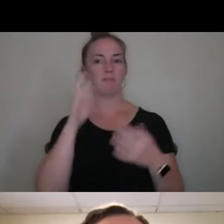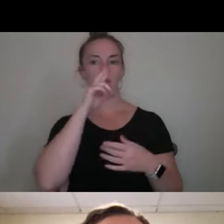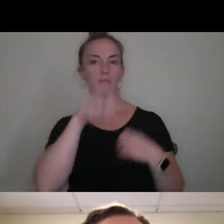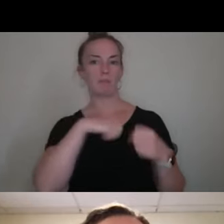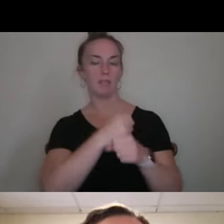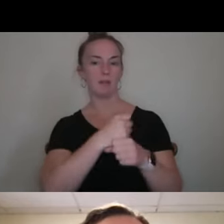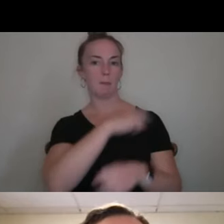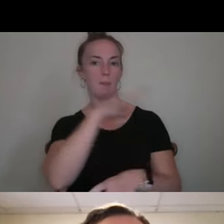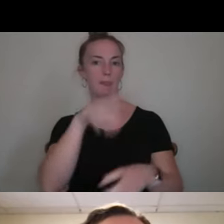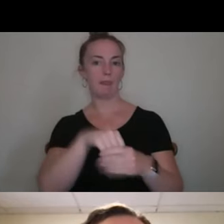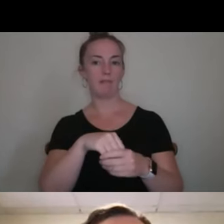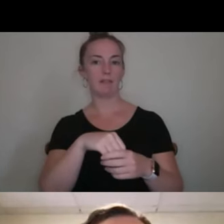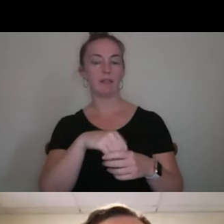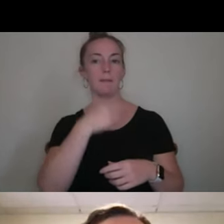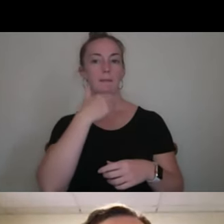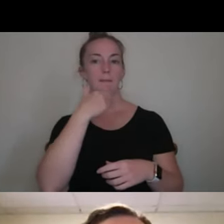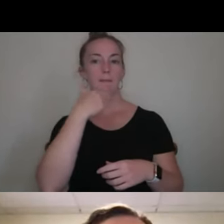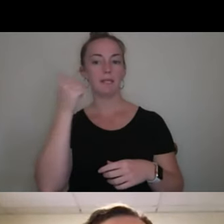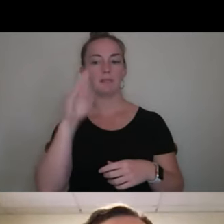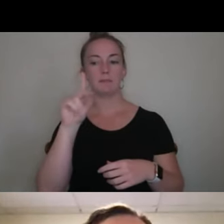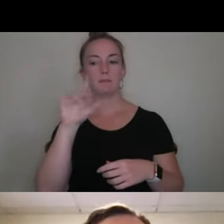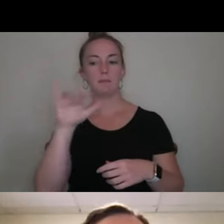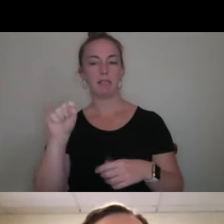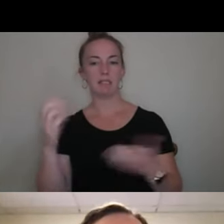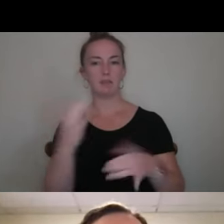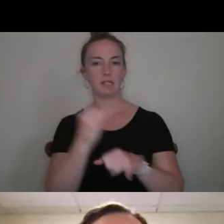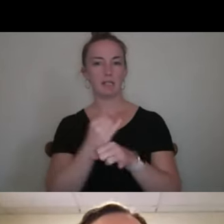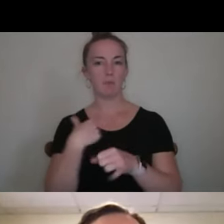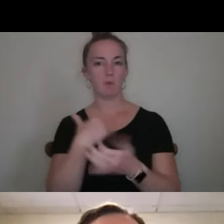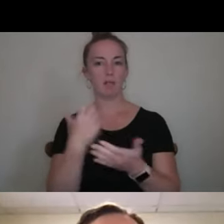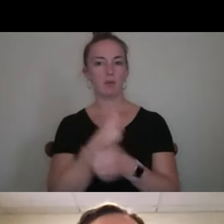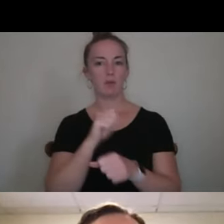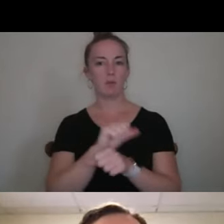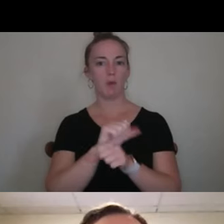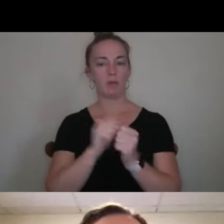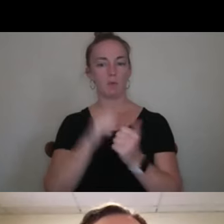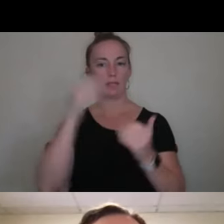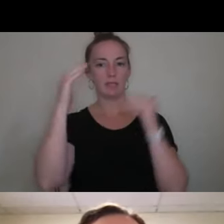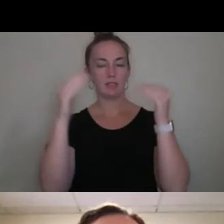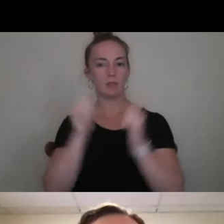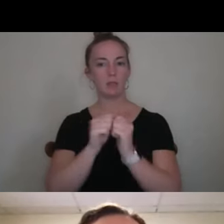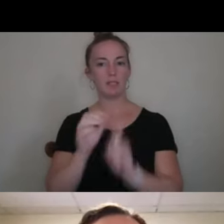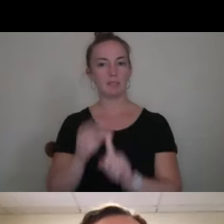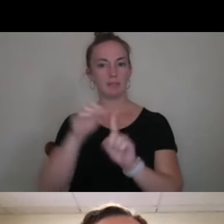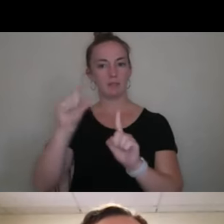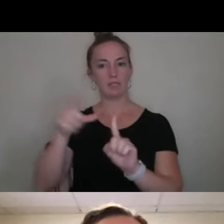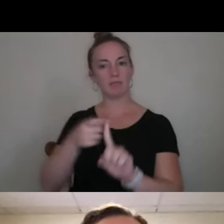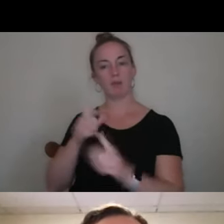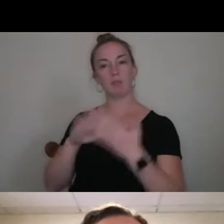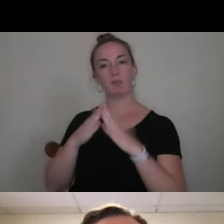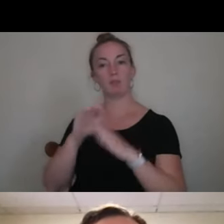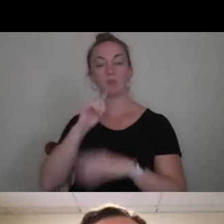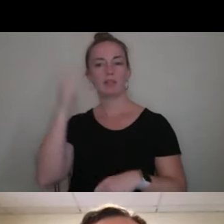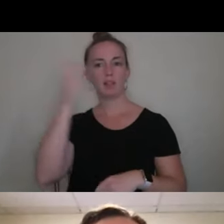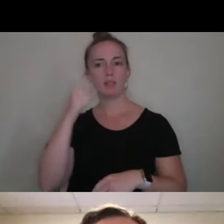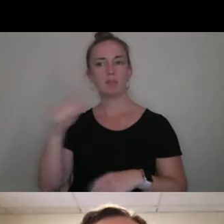been involved in best buddies on campus, so we get to work with adults with special needs from the community so it's really awesome